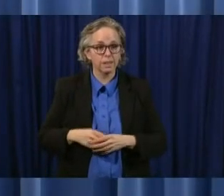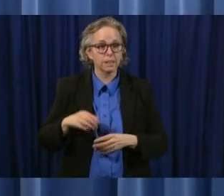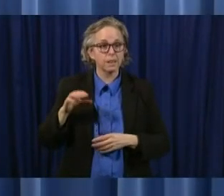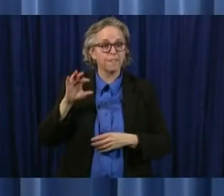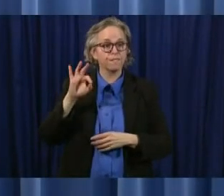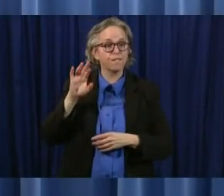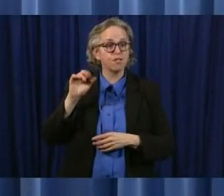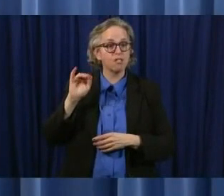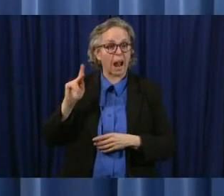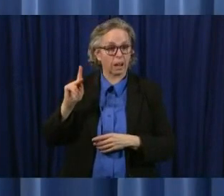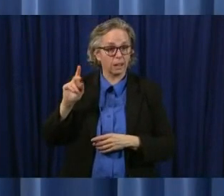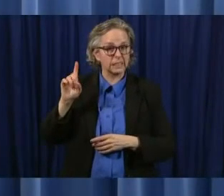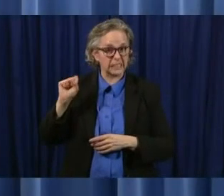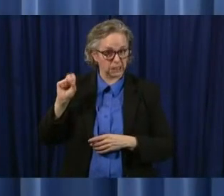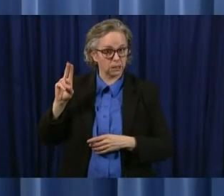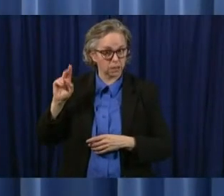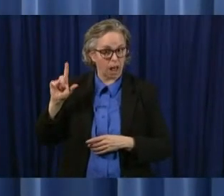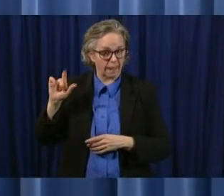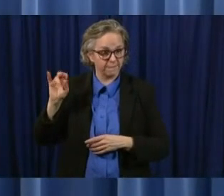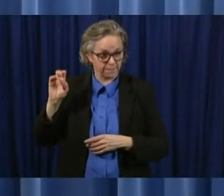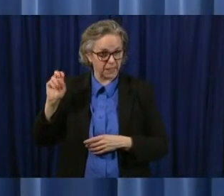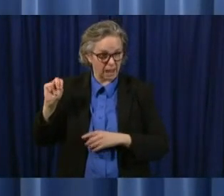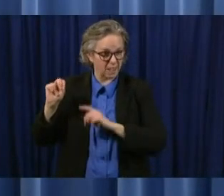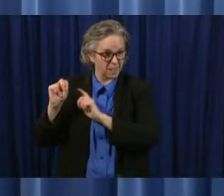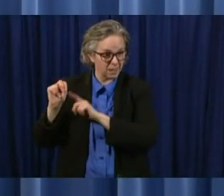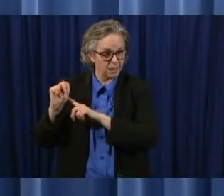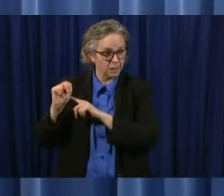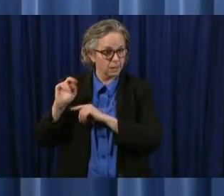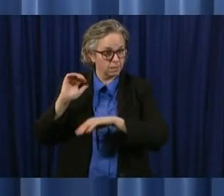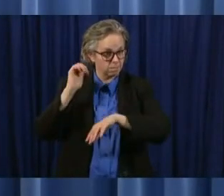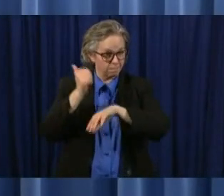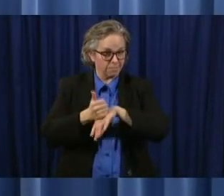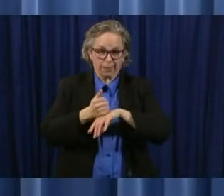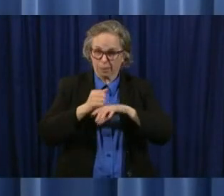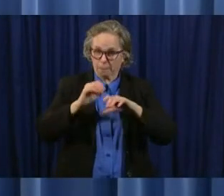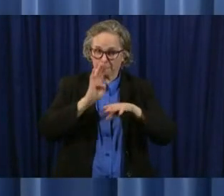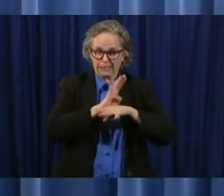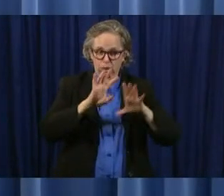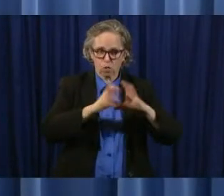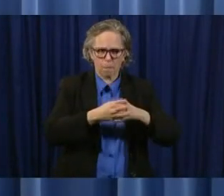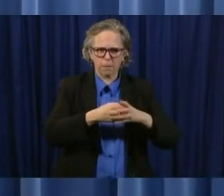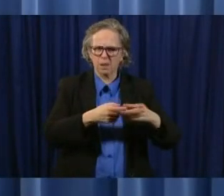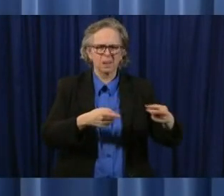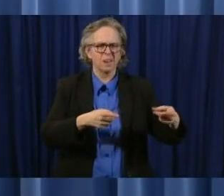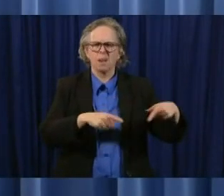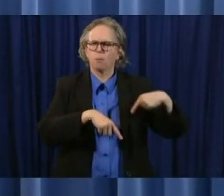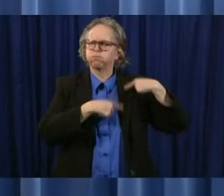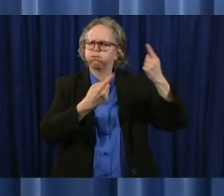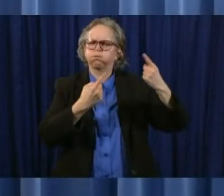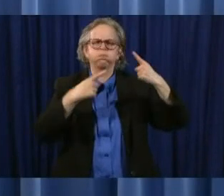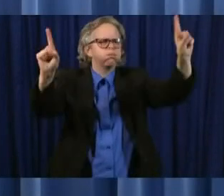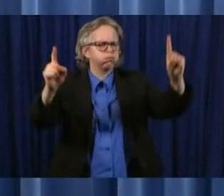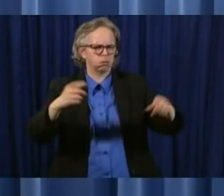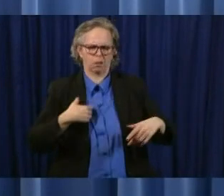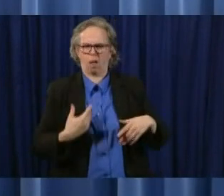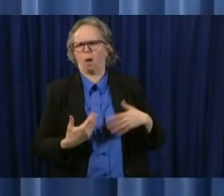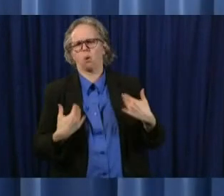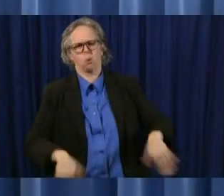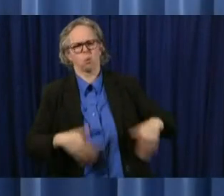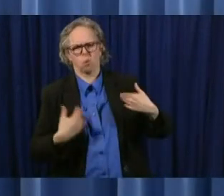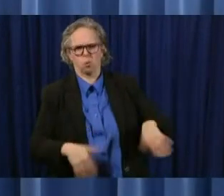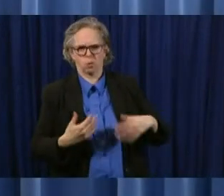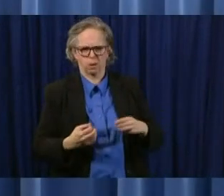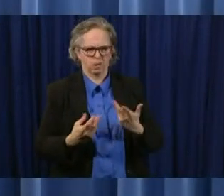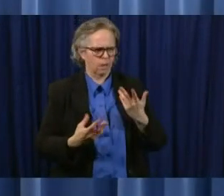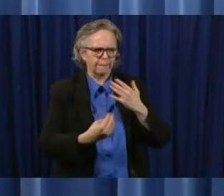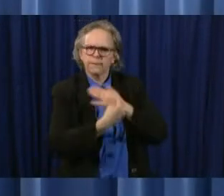uh the business group uh has done that and some of the the announcements that we made yesterday came as a direct result of that um